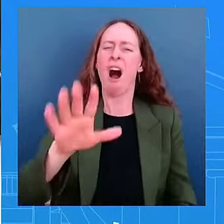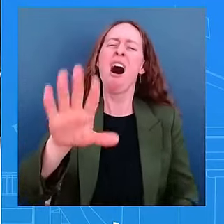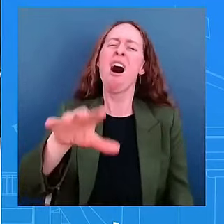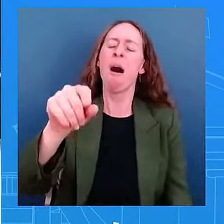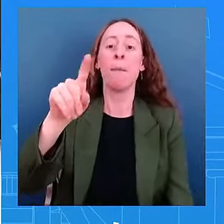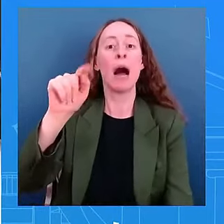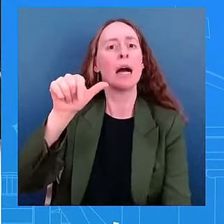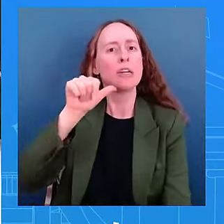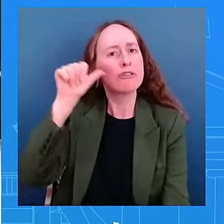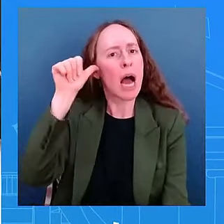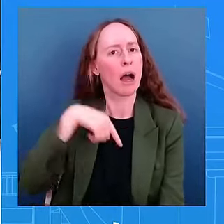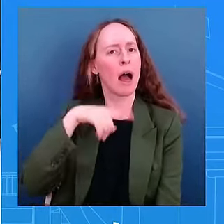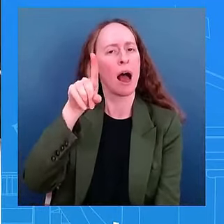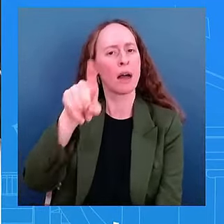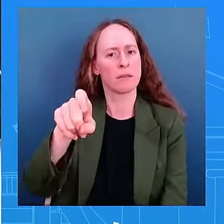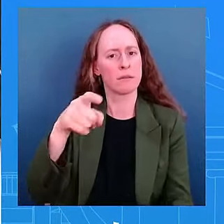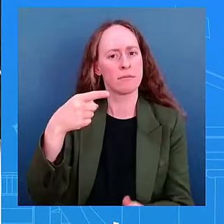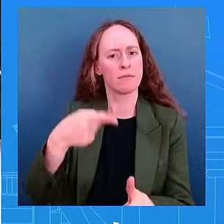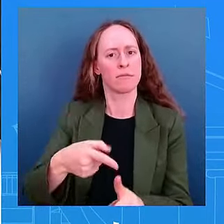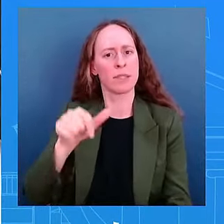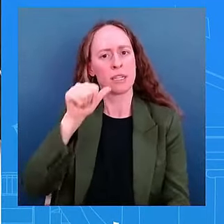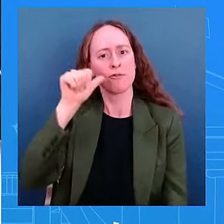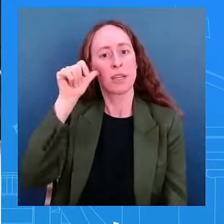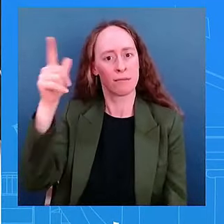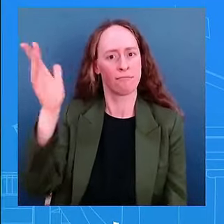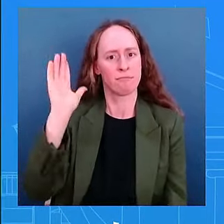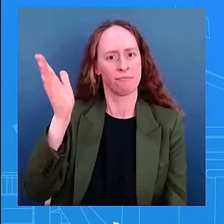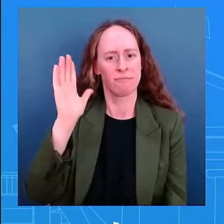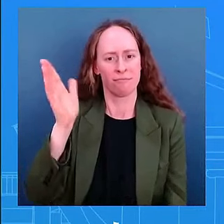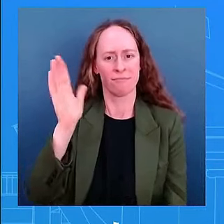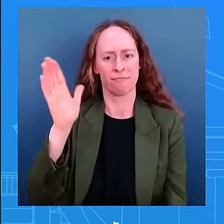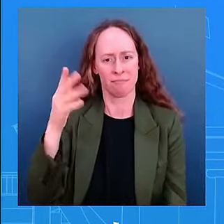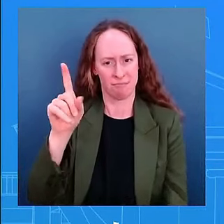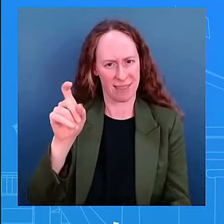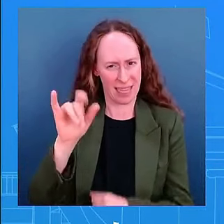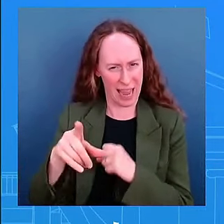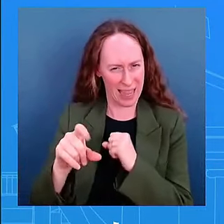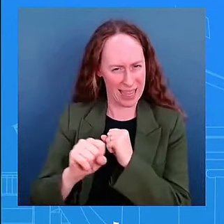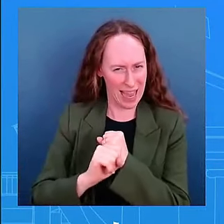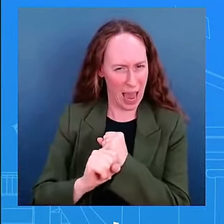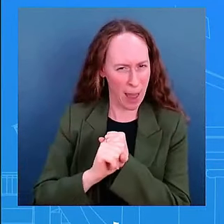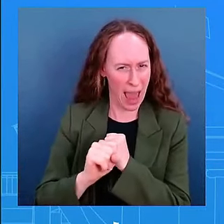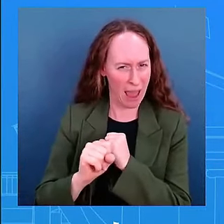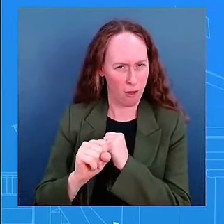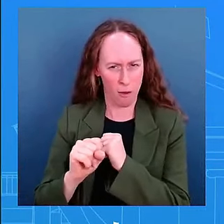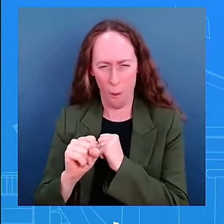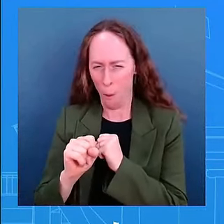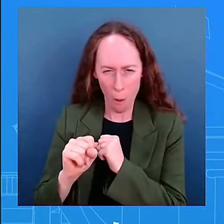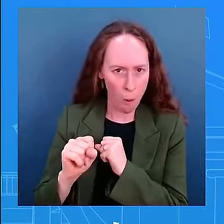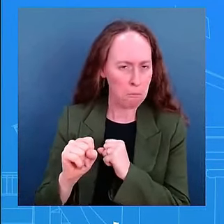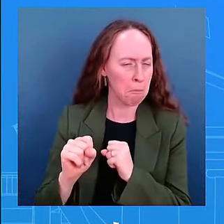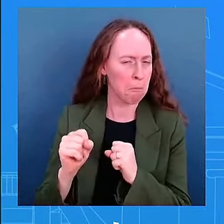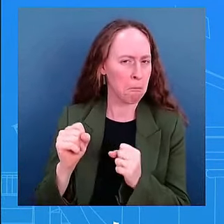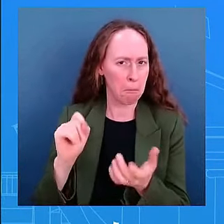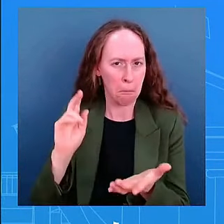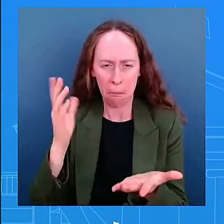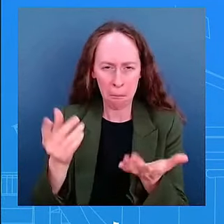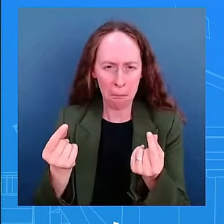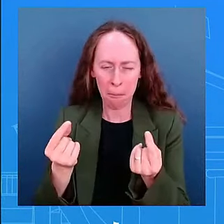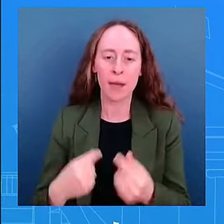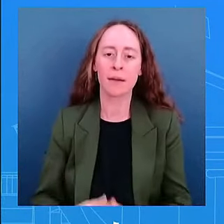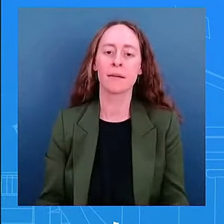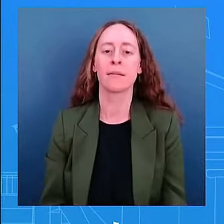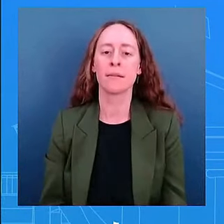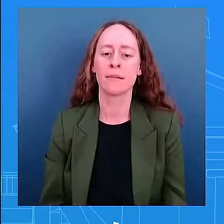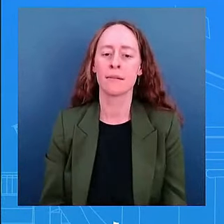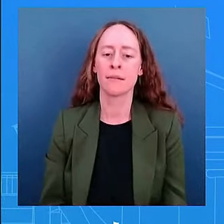i just wonder if you could help us so um as as you know the president gave a little is this when he when we came back at 1 15 a